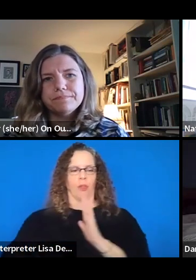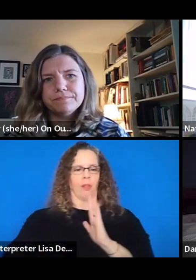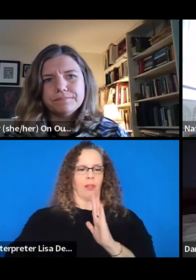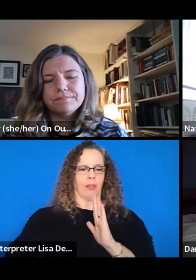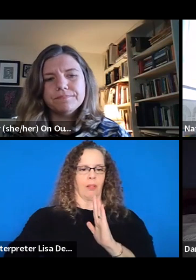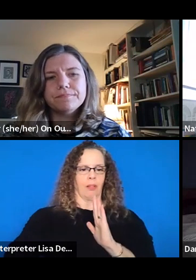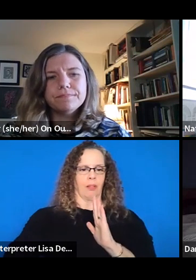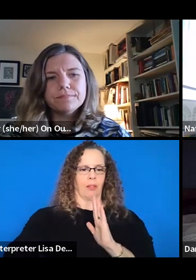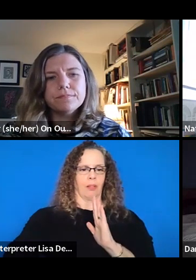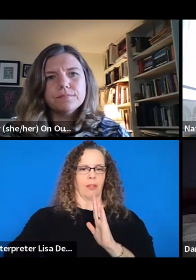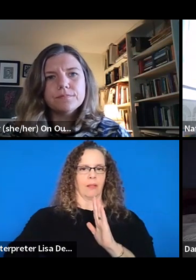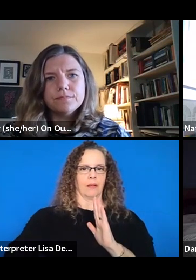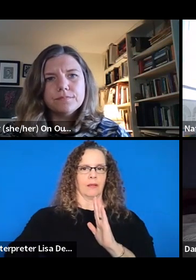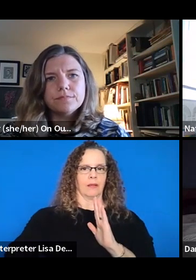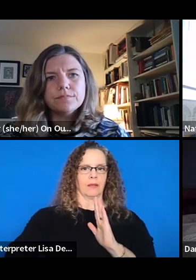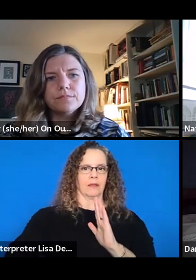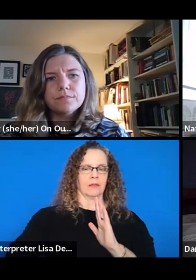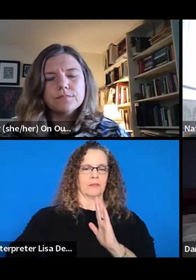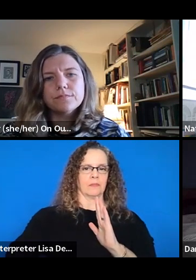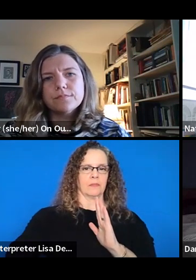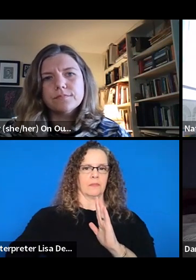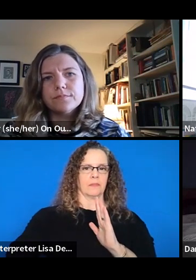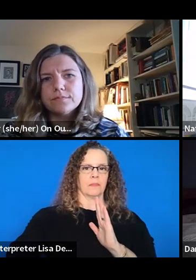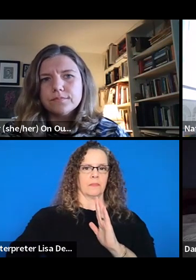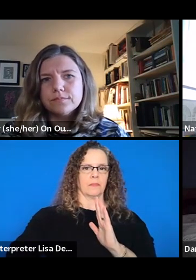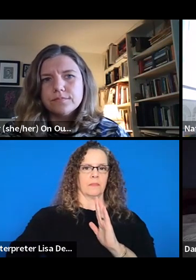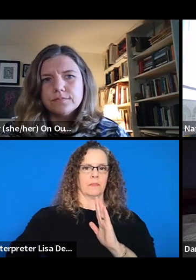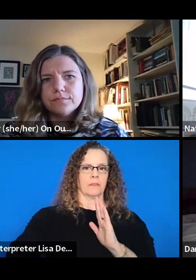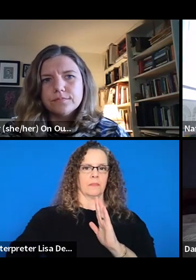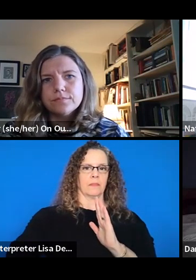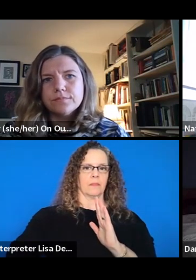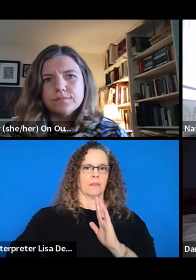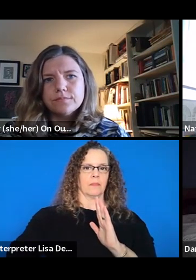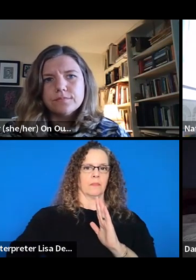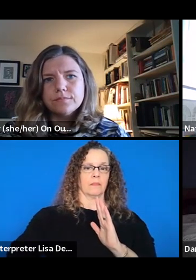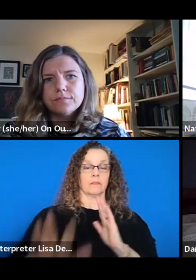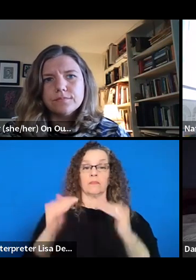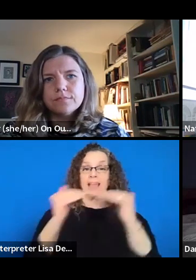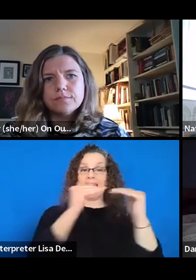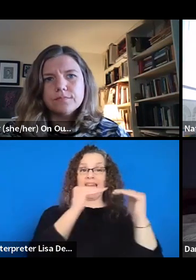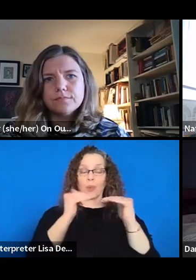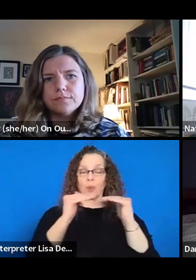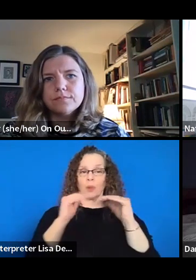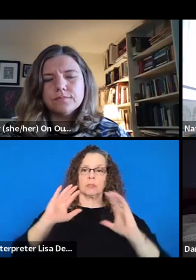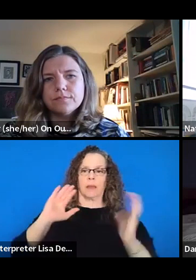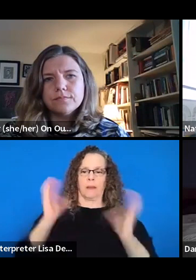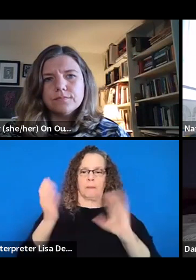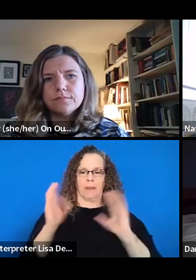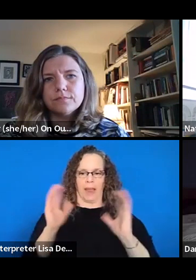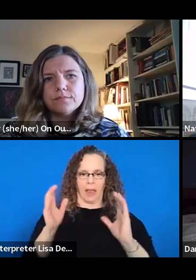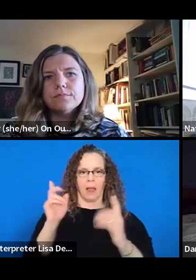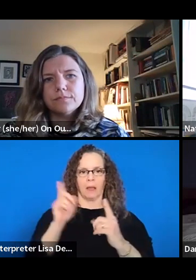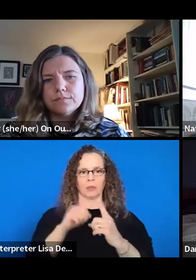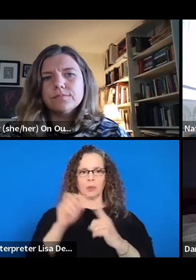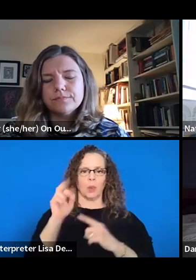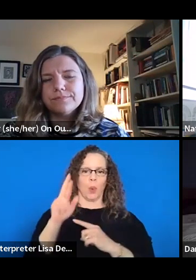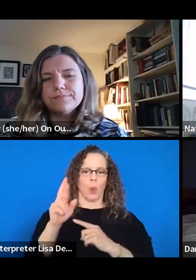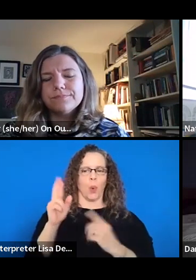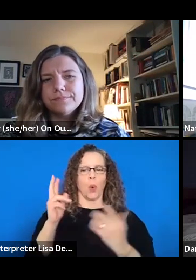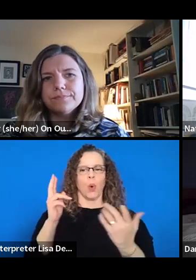equitable to each other? There is the, is it equitable as compared to, or based on an organization's budget size?